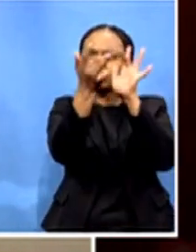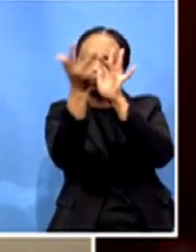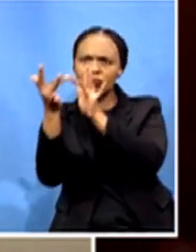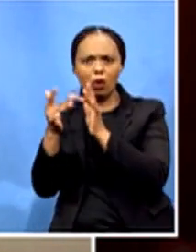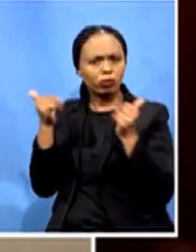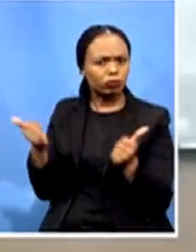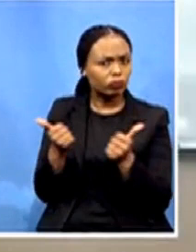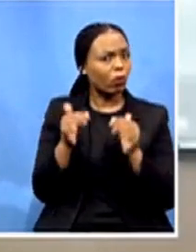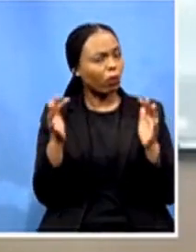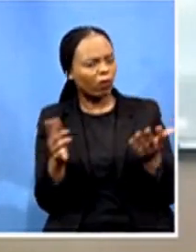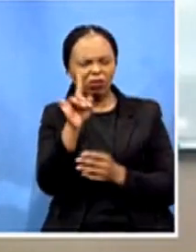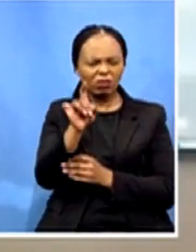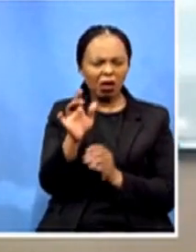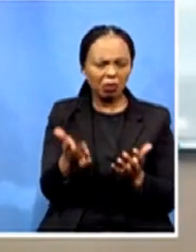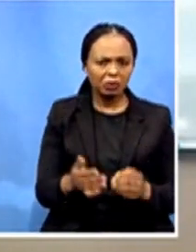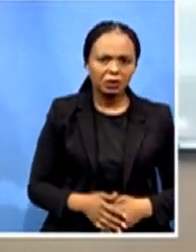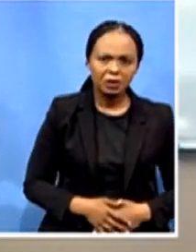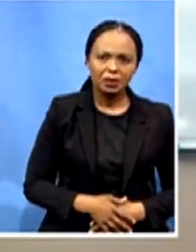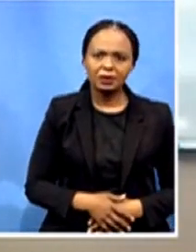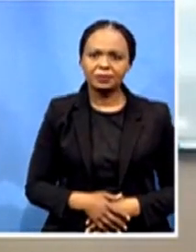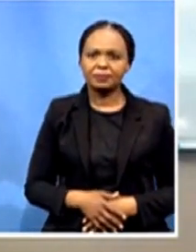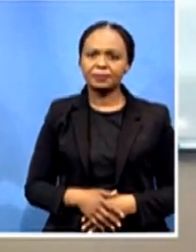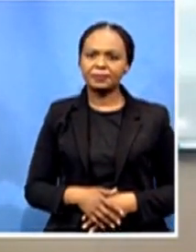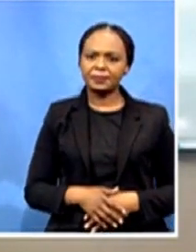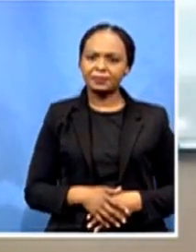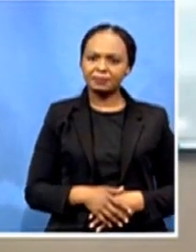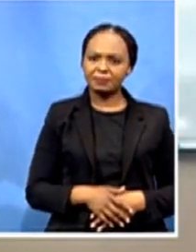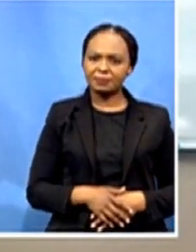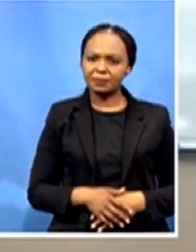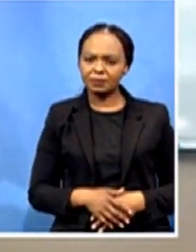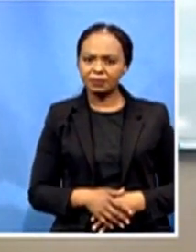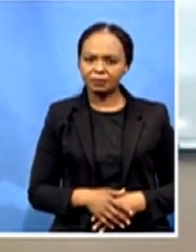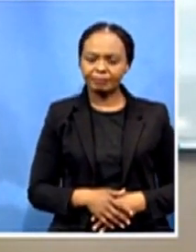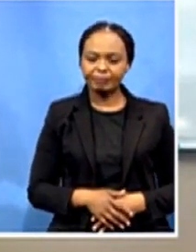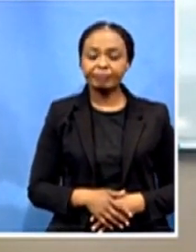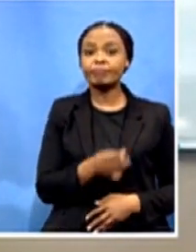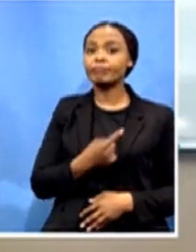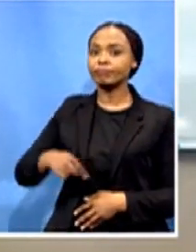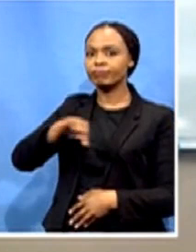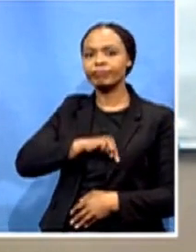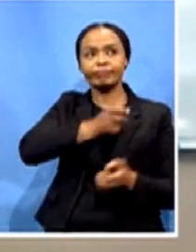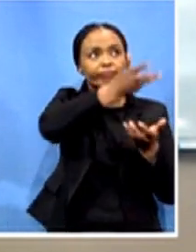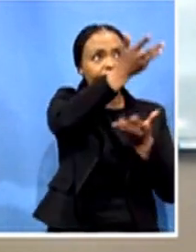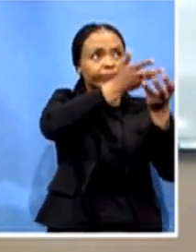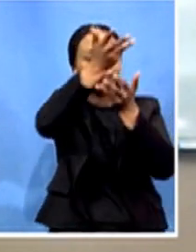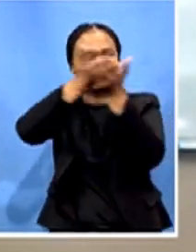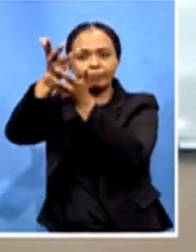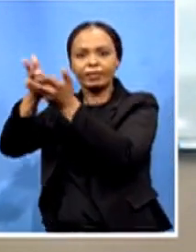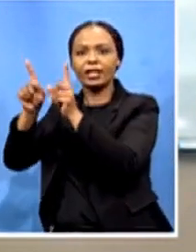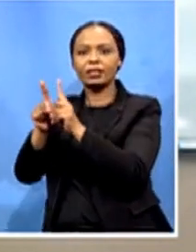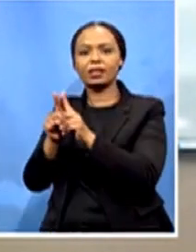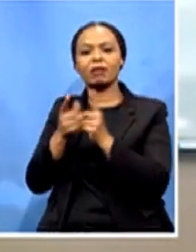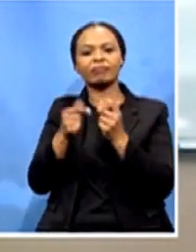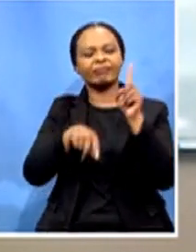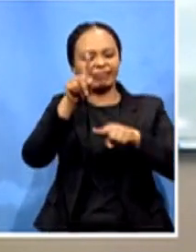well now we're at the stage where we we are engaging with the clinicians to say that this is the prototype that we've designed and these